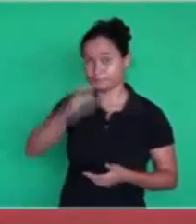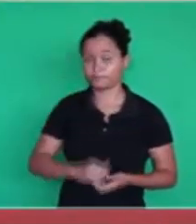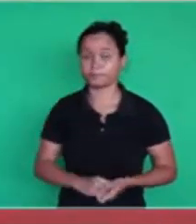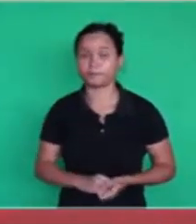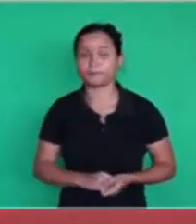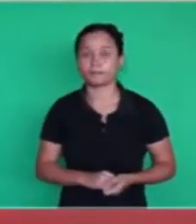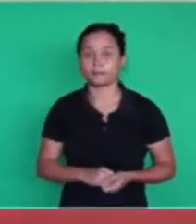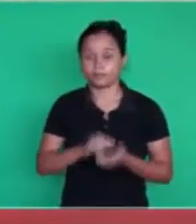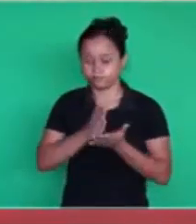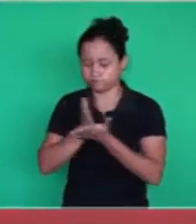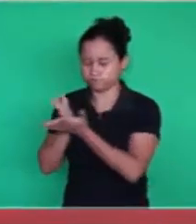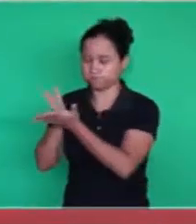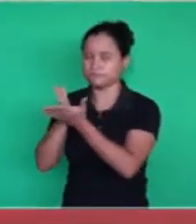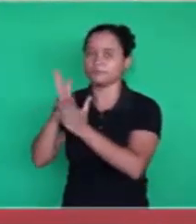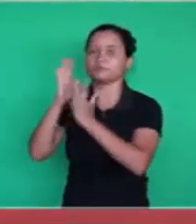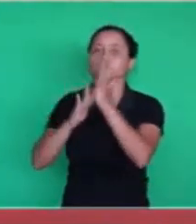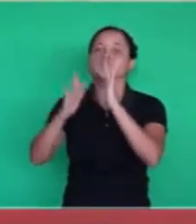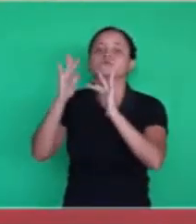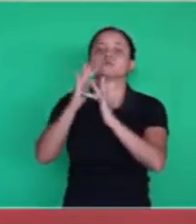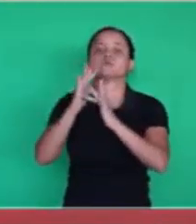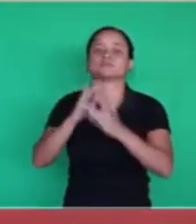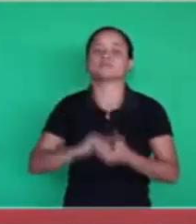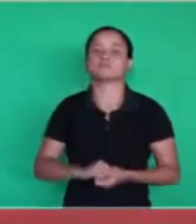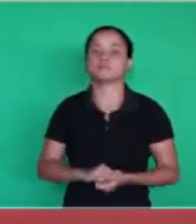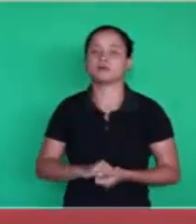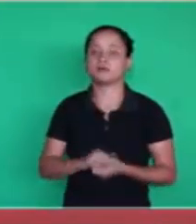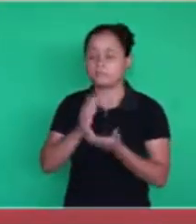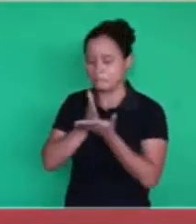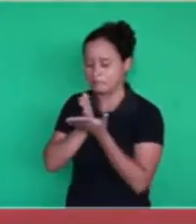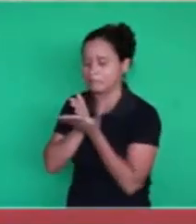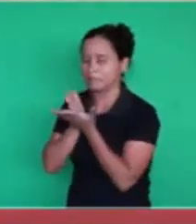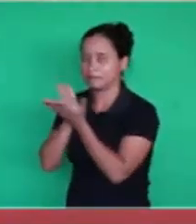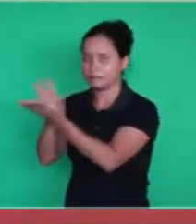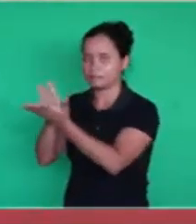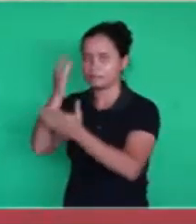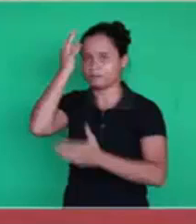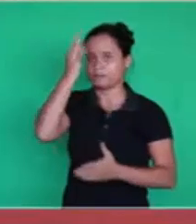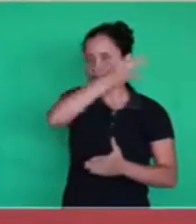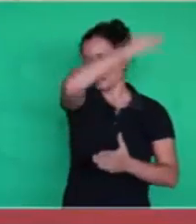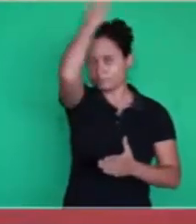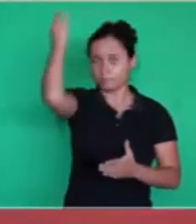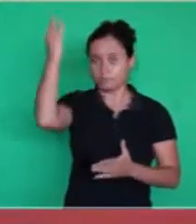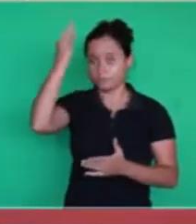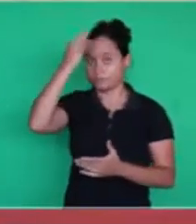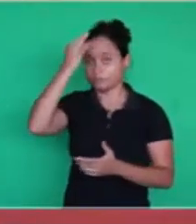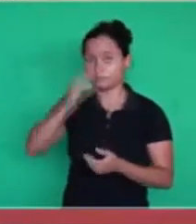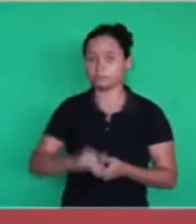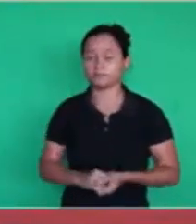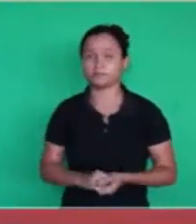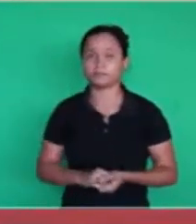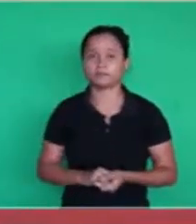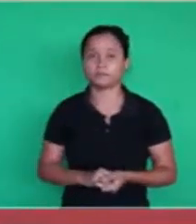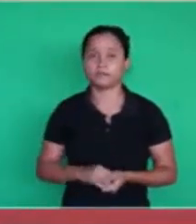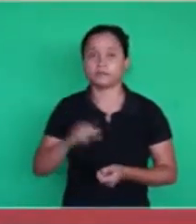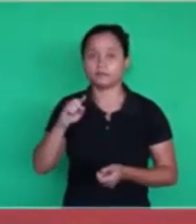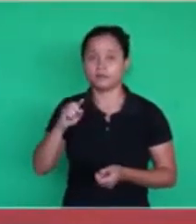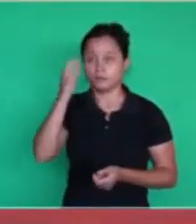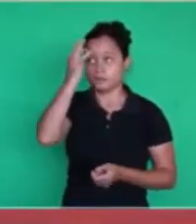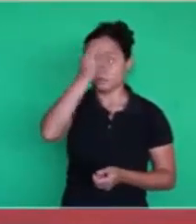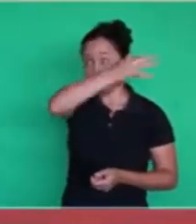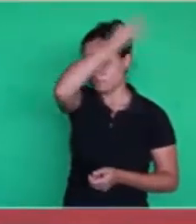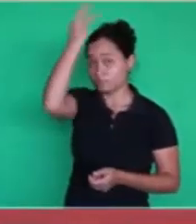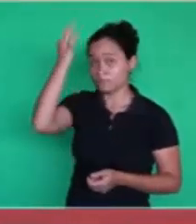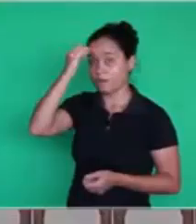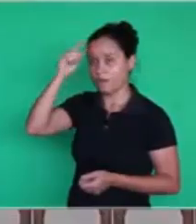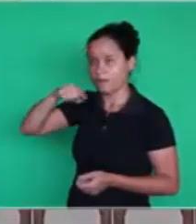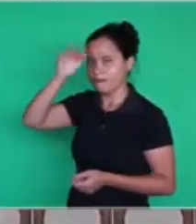Jesus. This way is opened by the Holy Spirit. This is